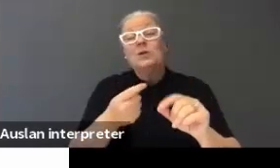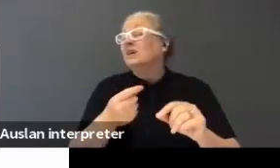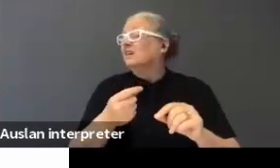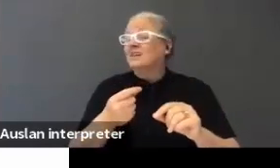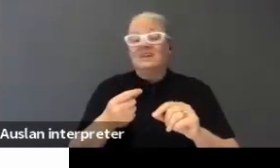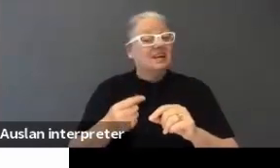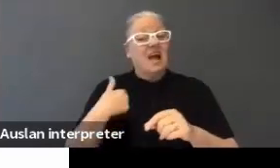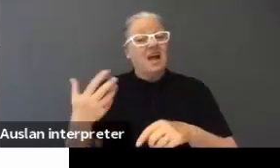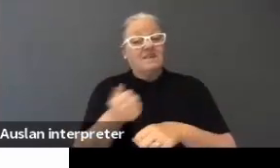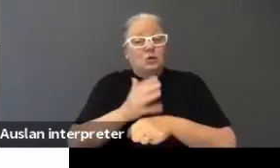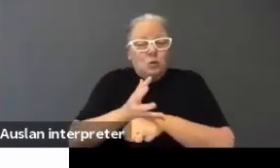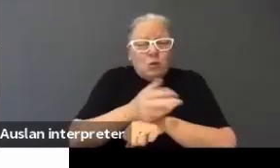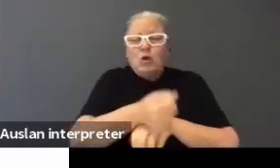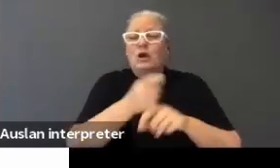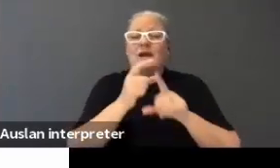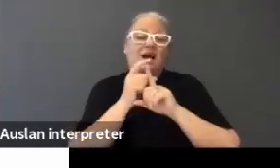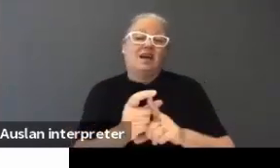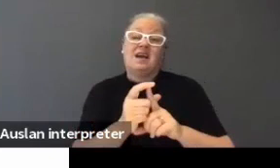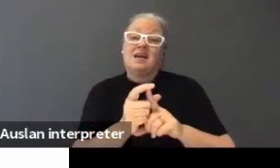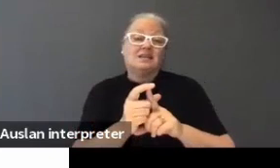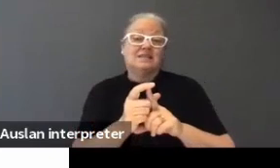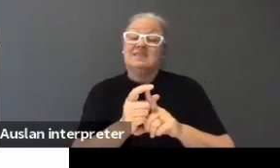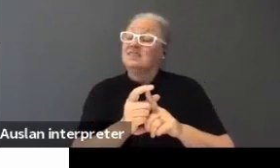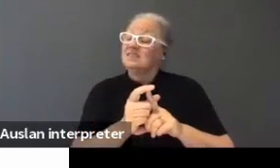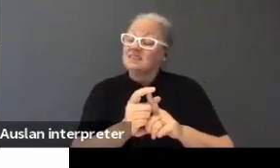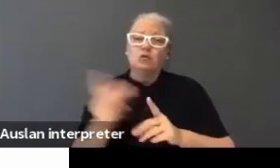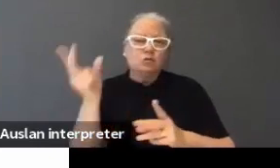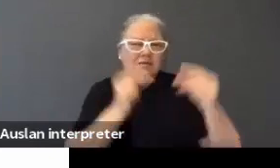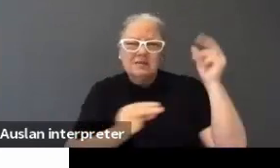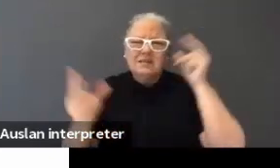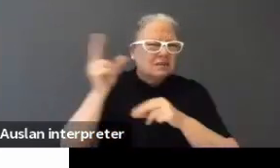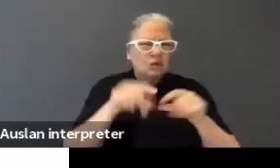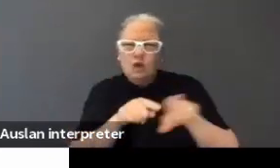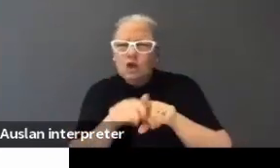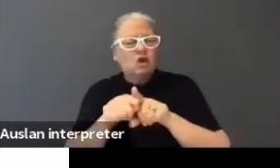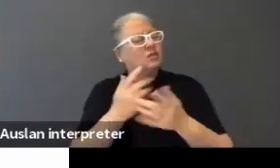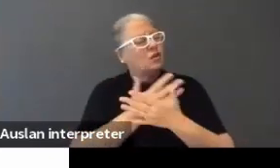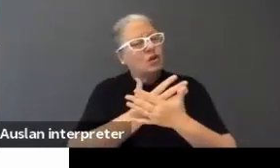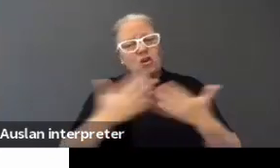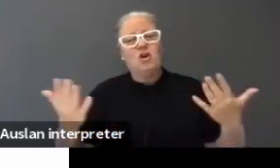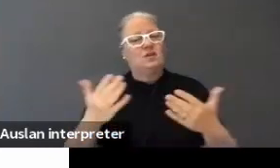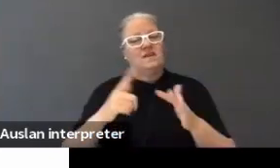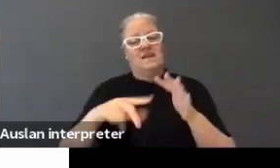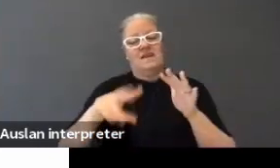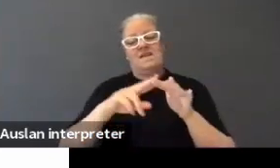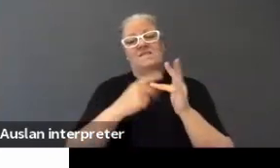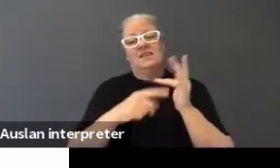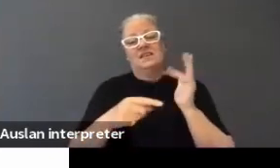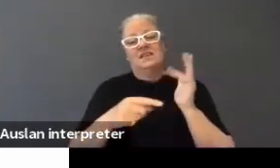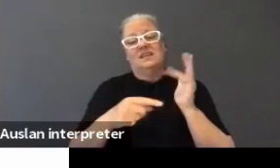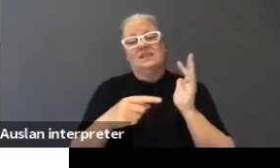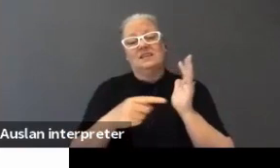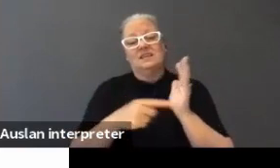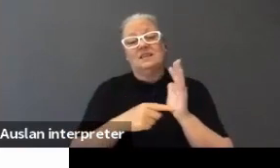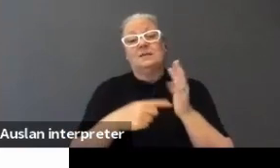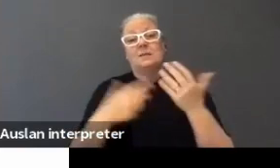maintain it as well. It takes a hell of a lot of effort. People get very anxious about this. Your